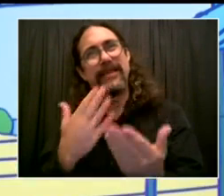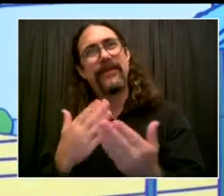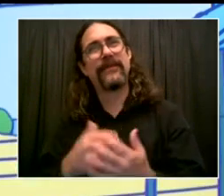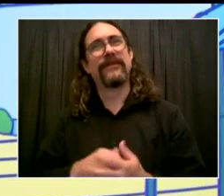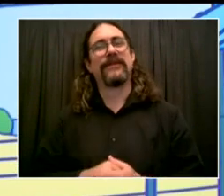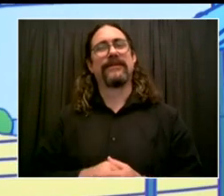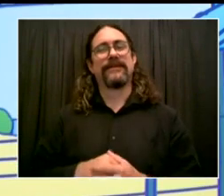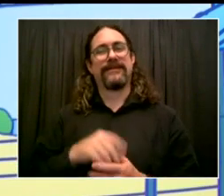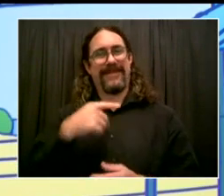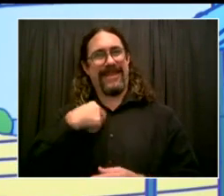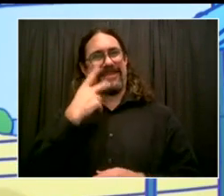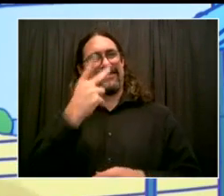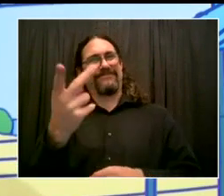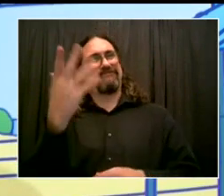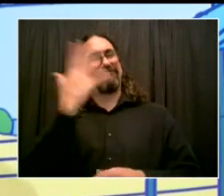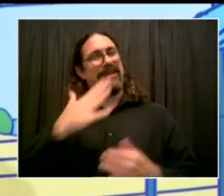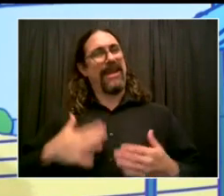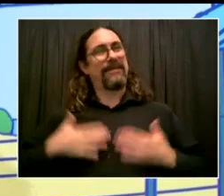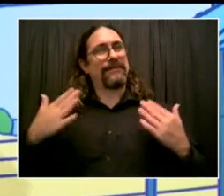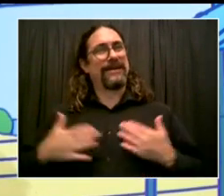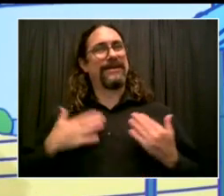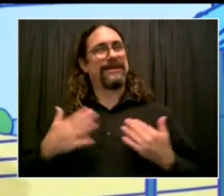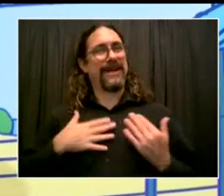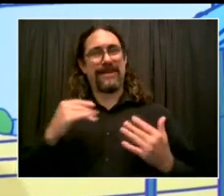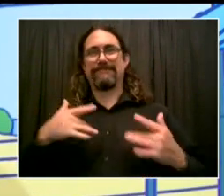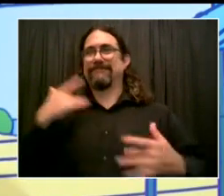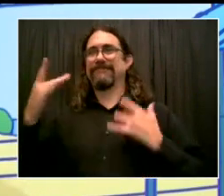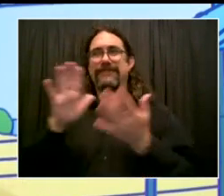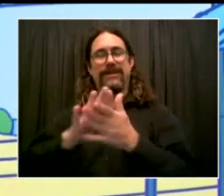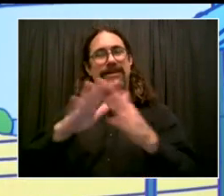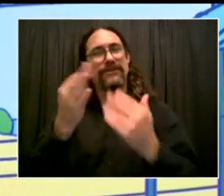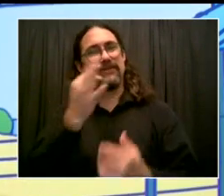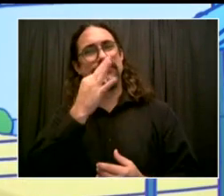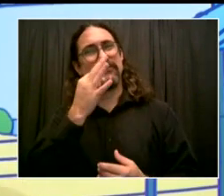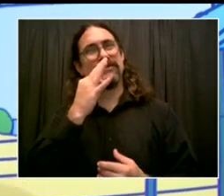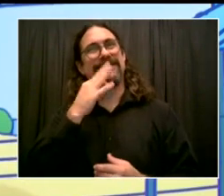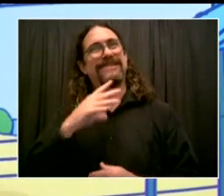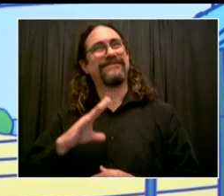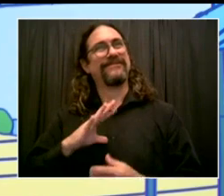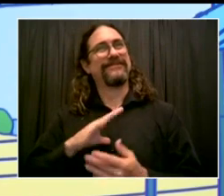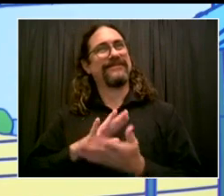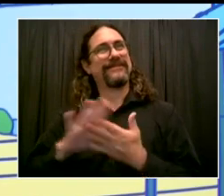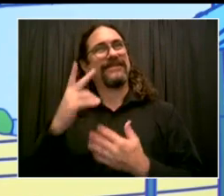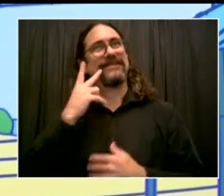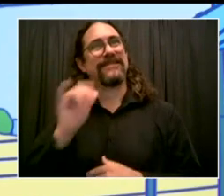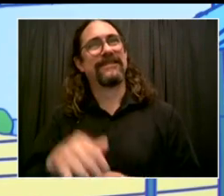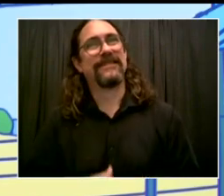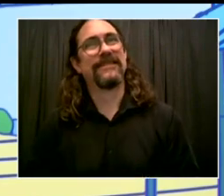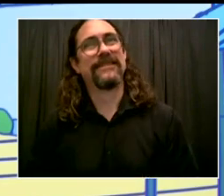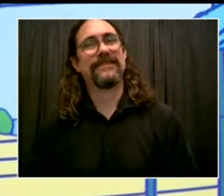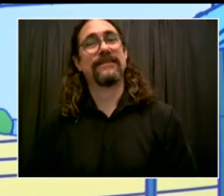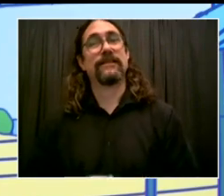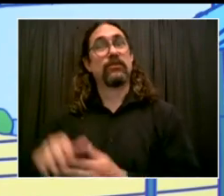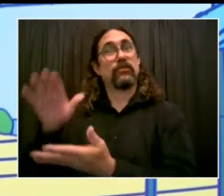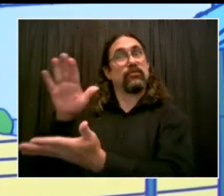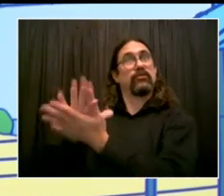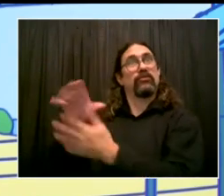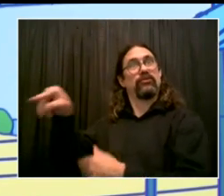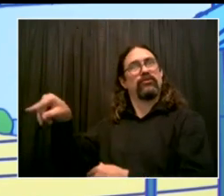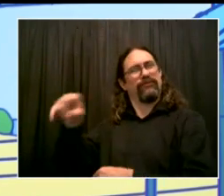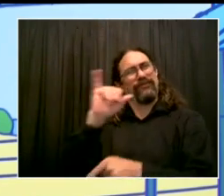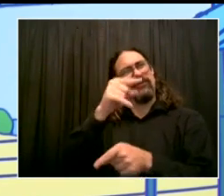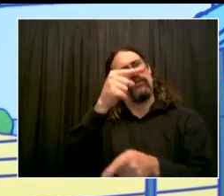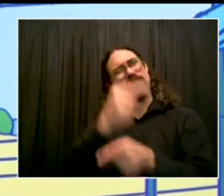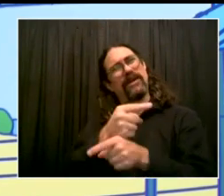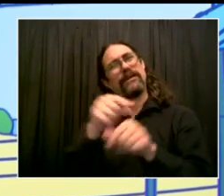There's a lot of parents who could use a break, too. And it's time that everyone get back to something good, which is every child being in school